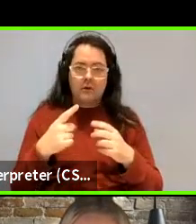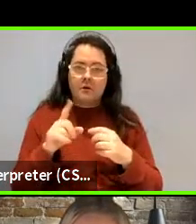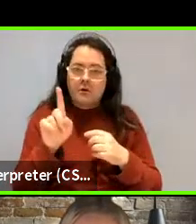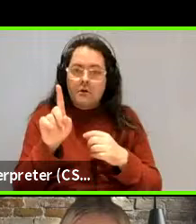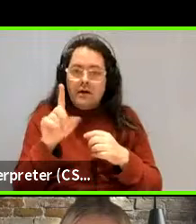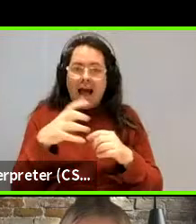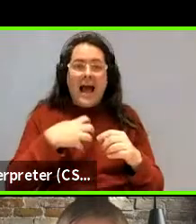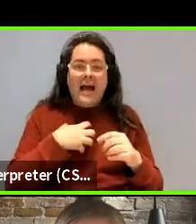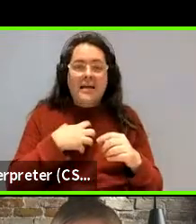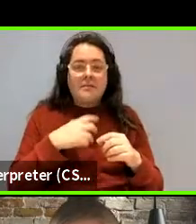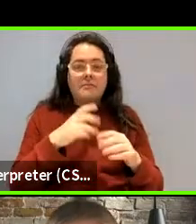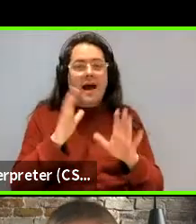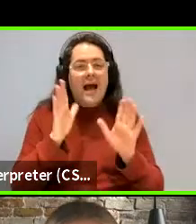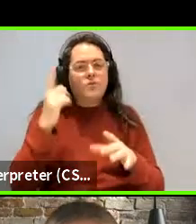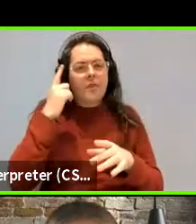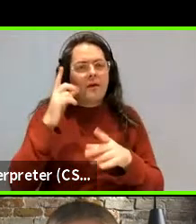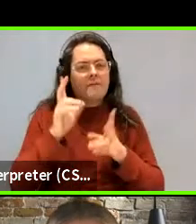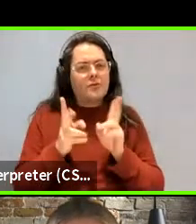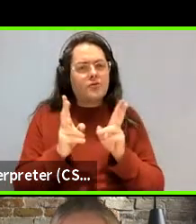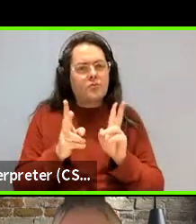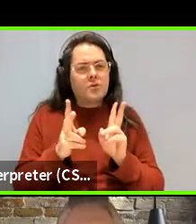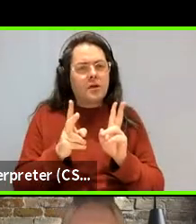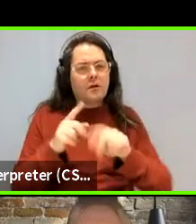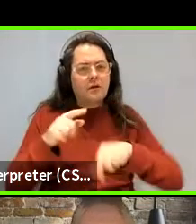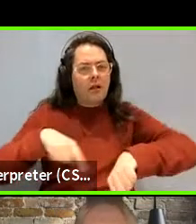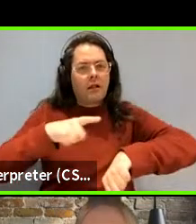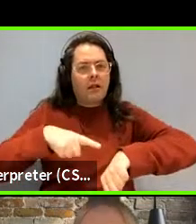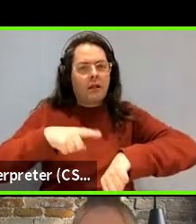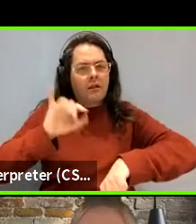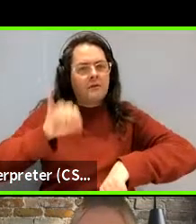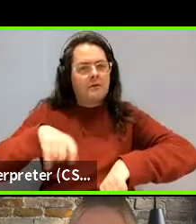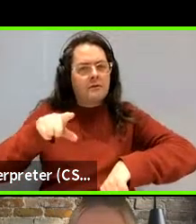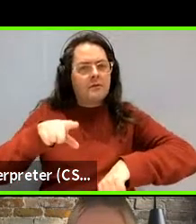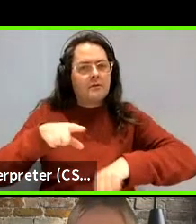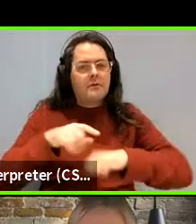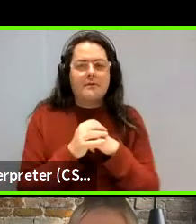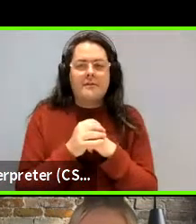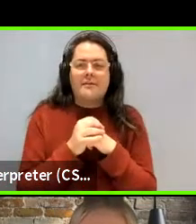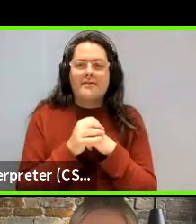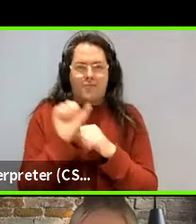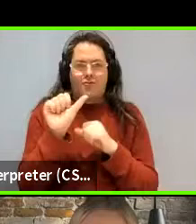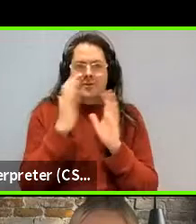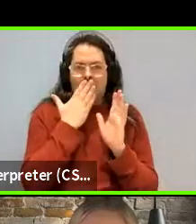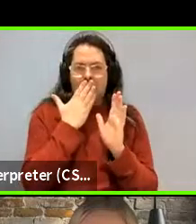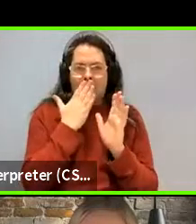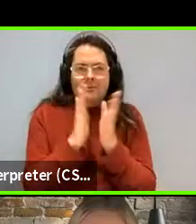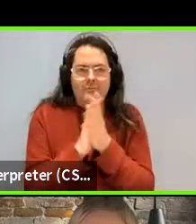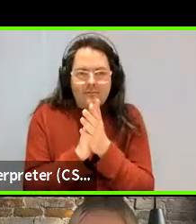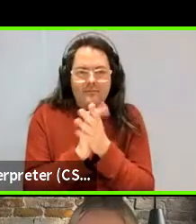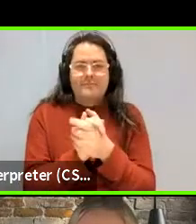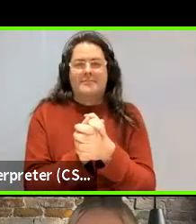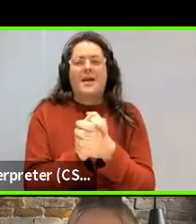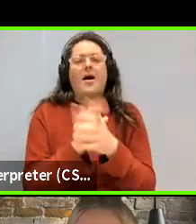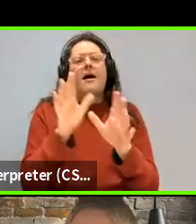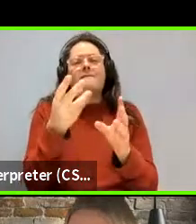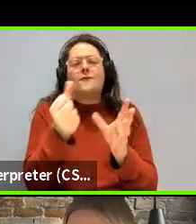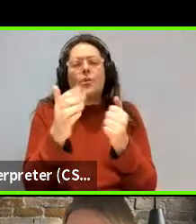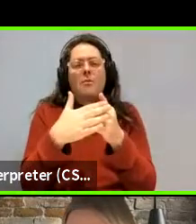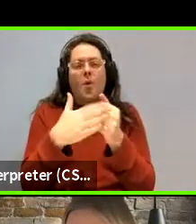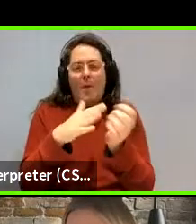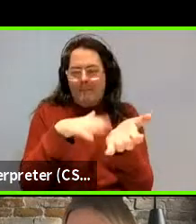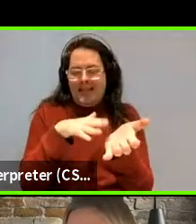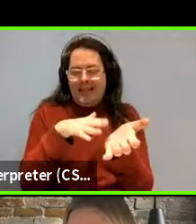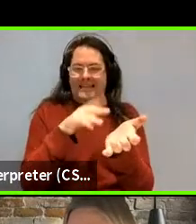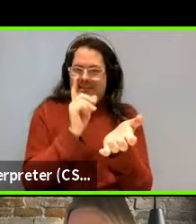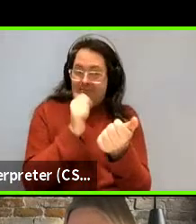um, yeah, you need to think about the interpreters though. So that's right. That's right. Um, okay. Let's give us a couple more minutes here, if that's okay.